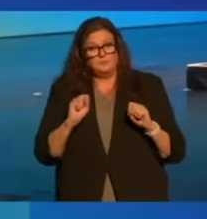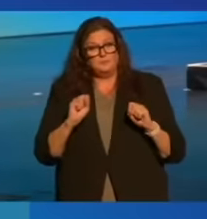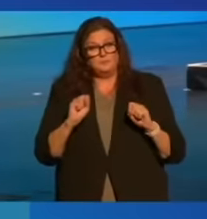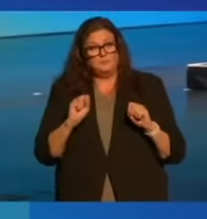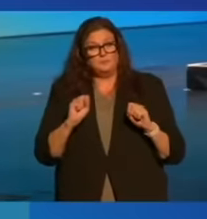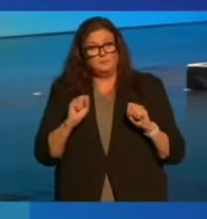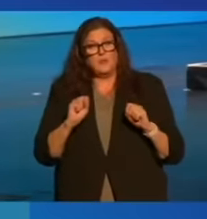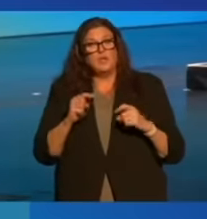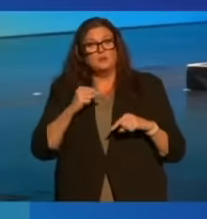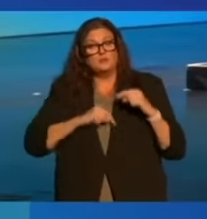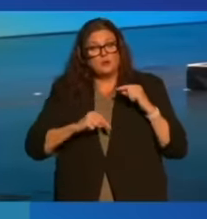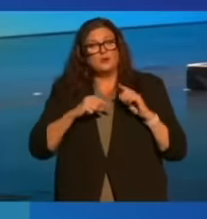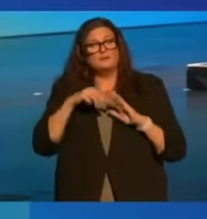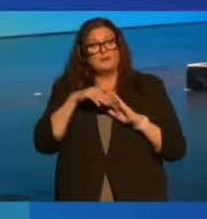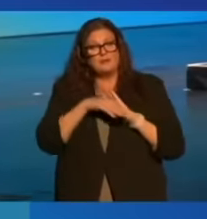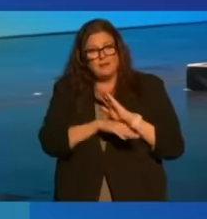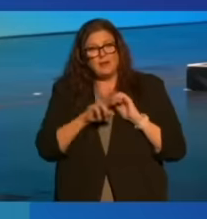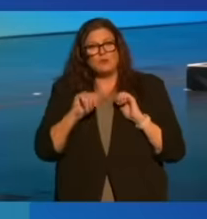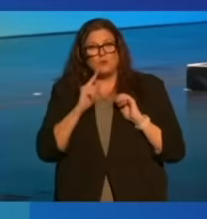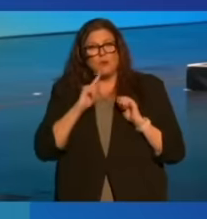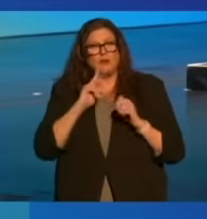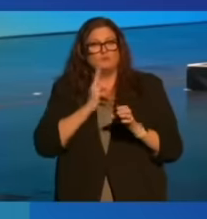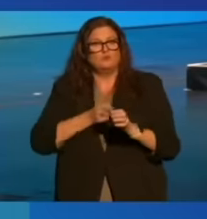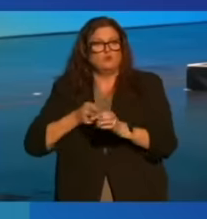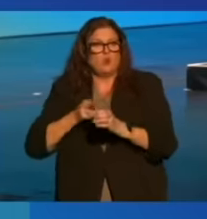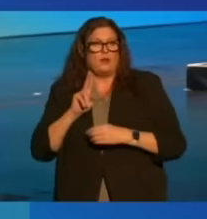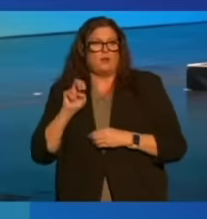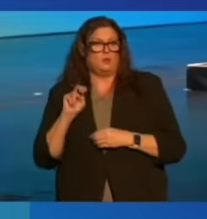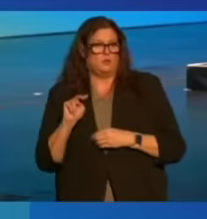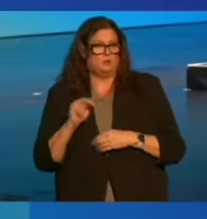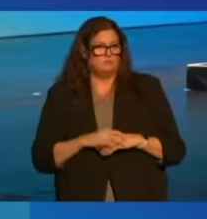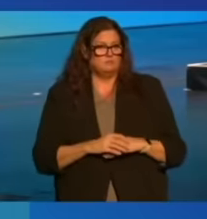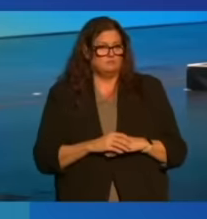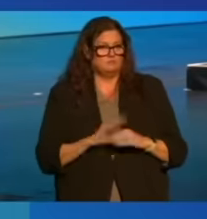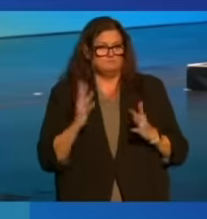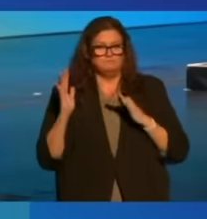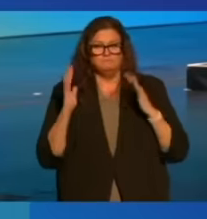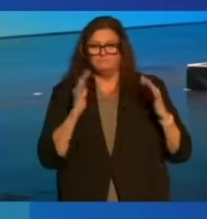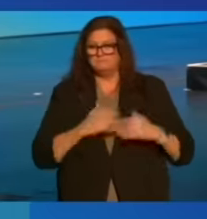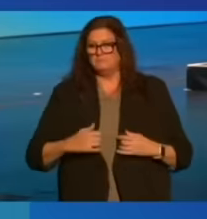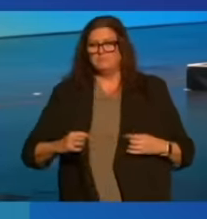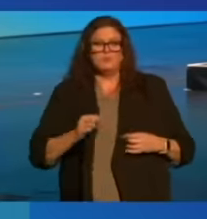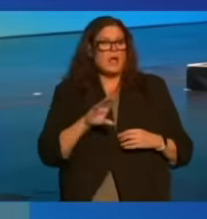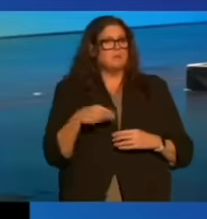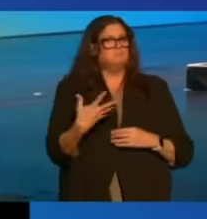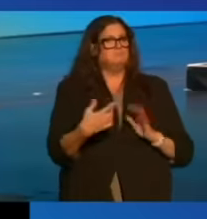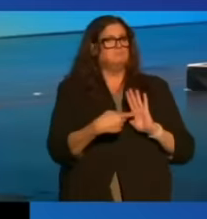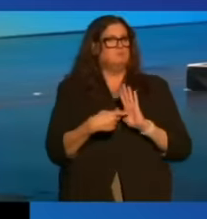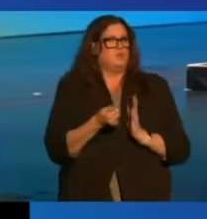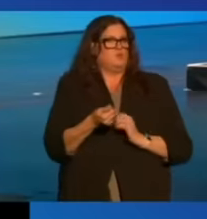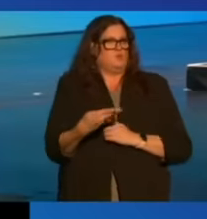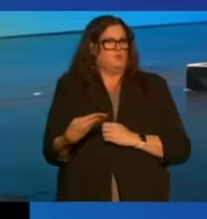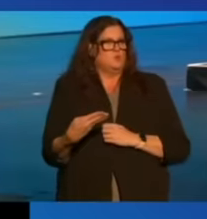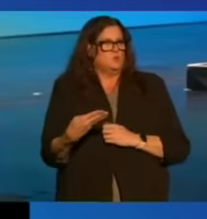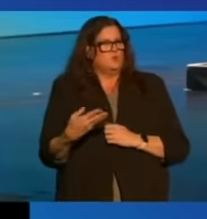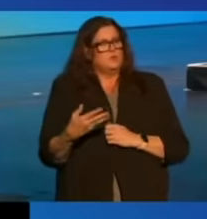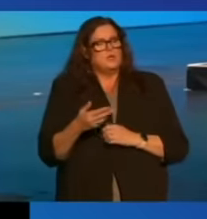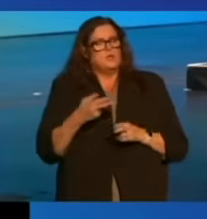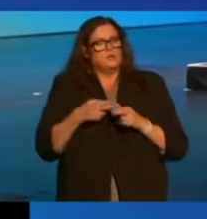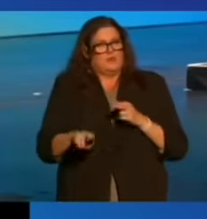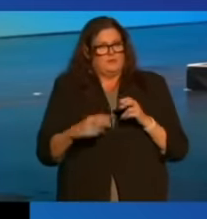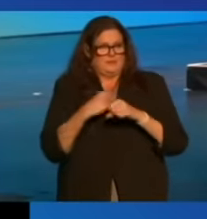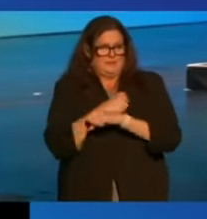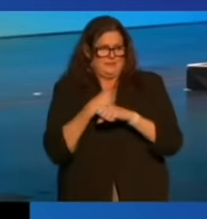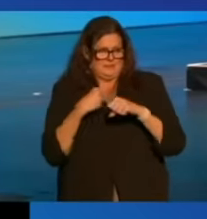to reverse the declining rate of unionization. Now, I will give you a few quick